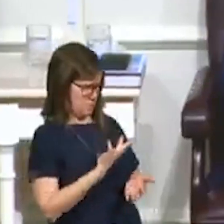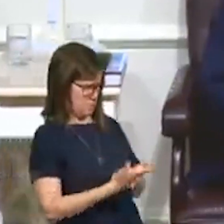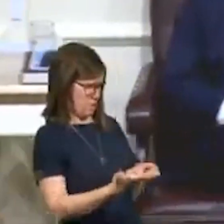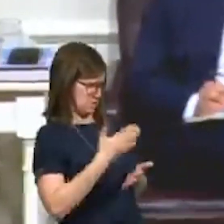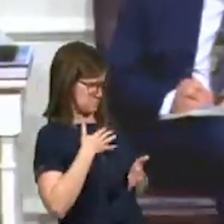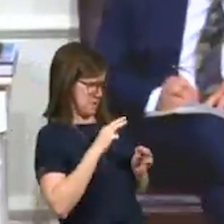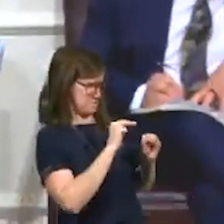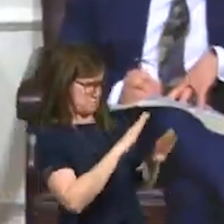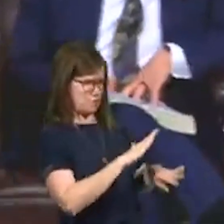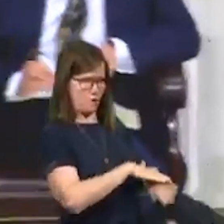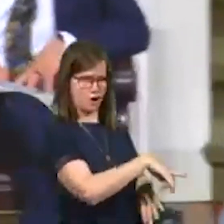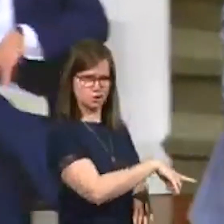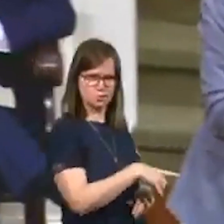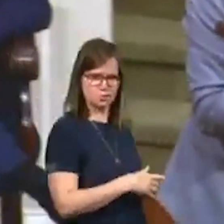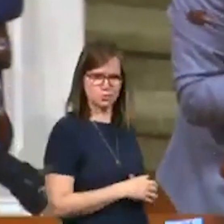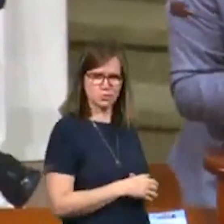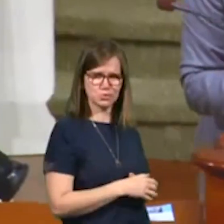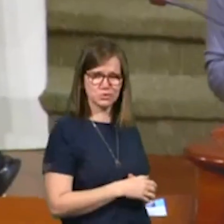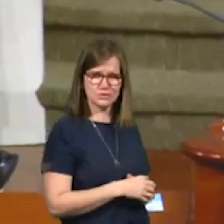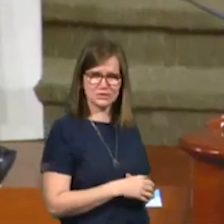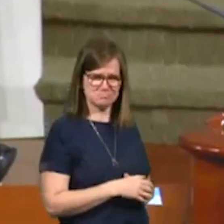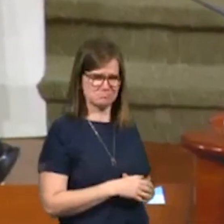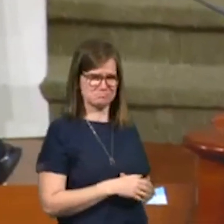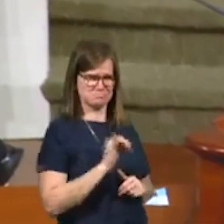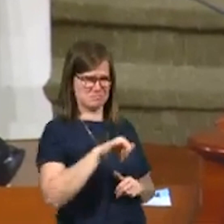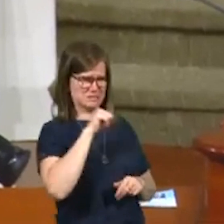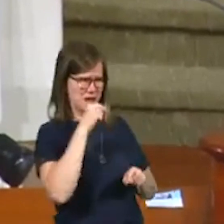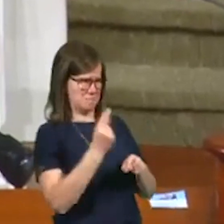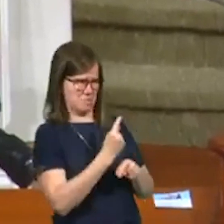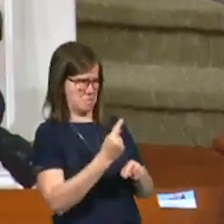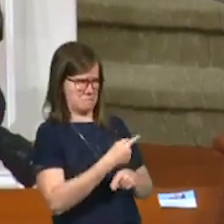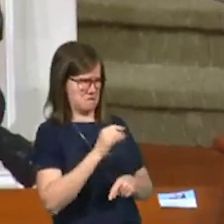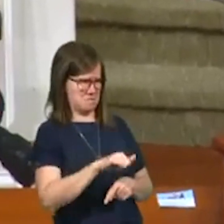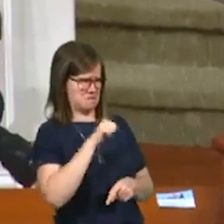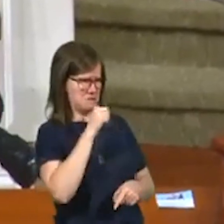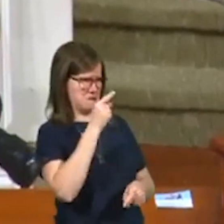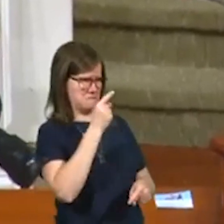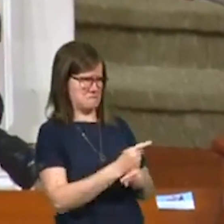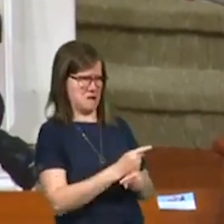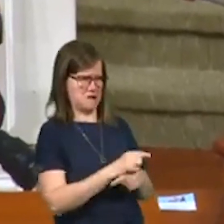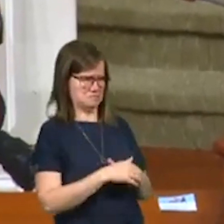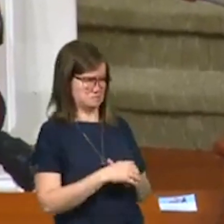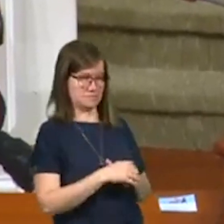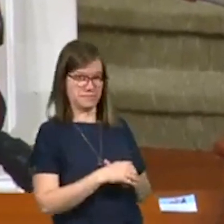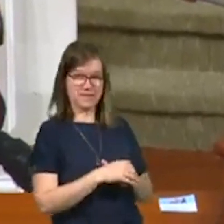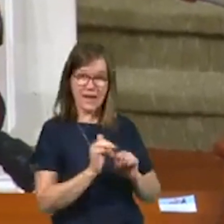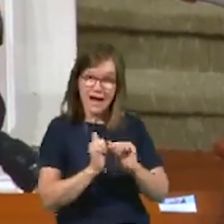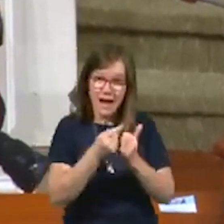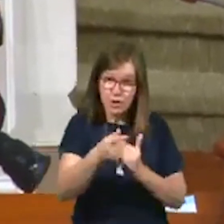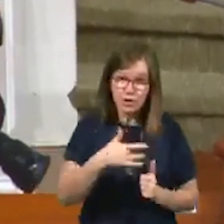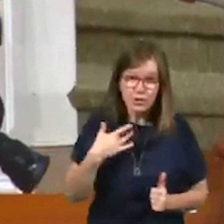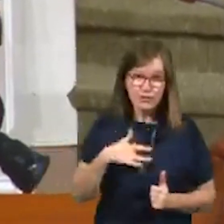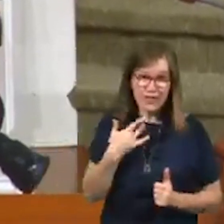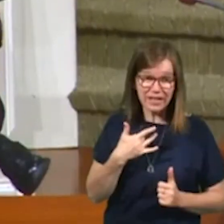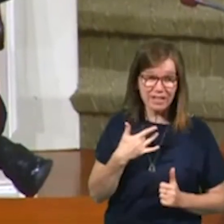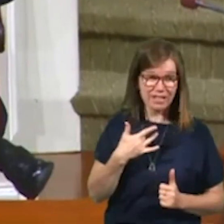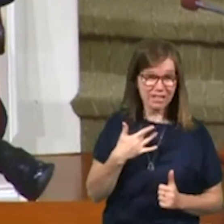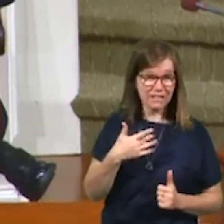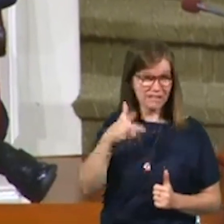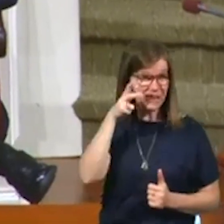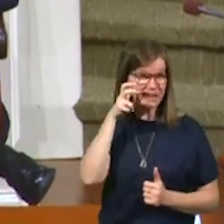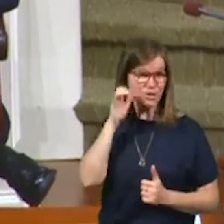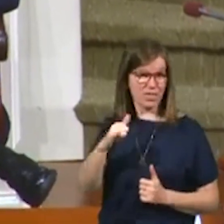waste a miracle on you? That's not appropriate. That's not right. How would you feel if you heard something like that?